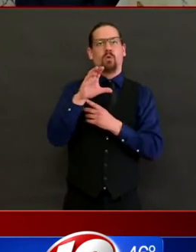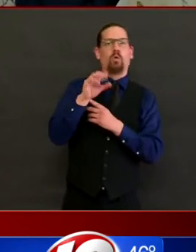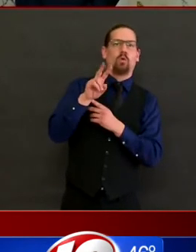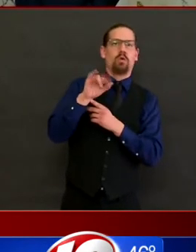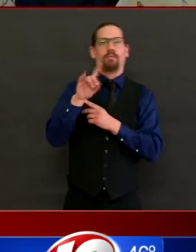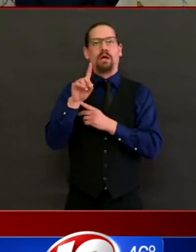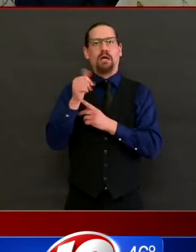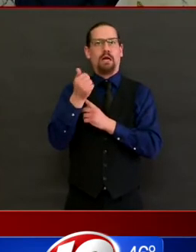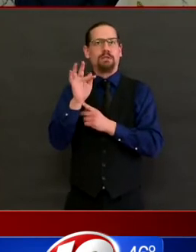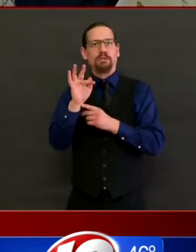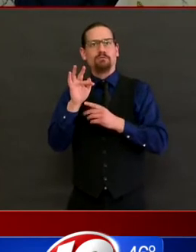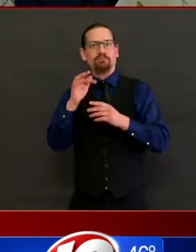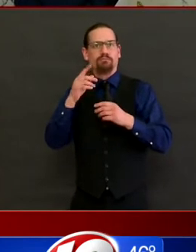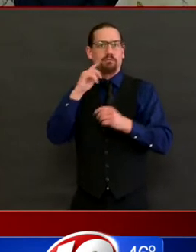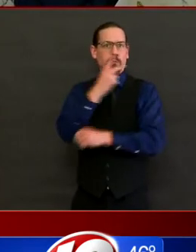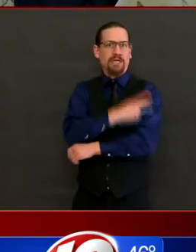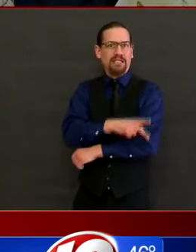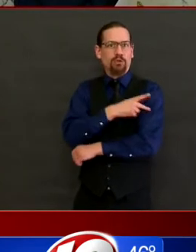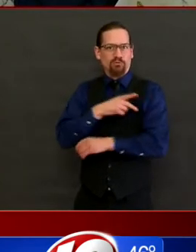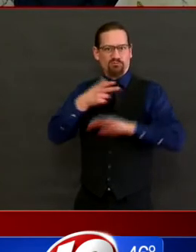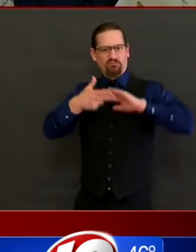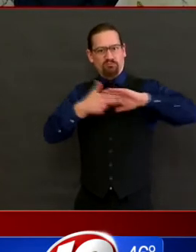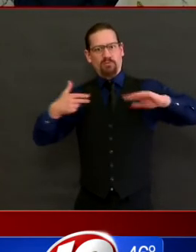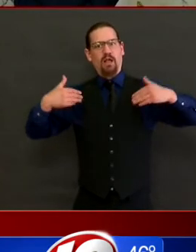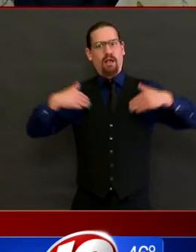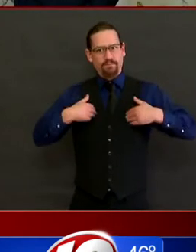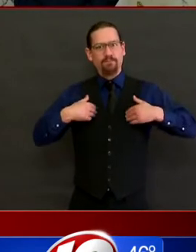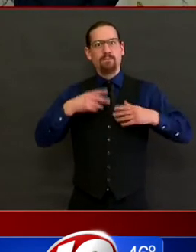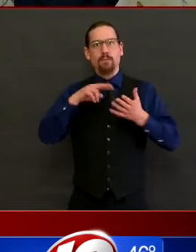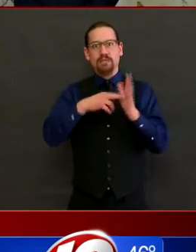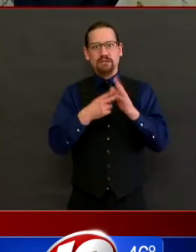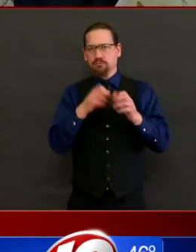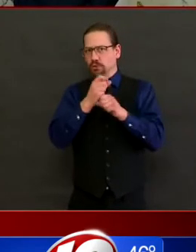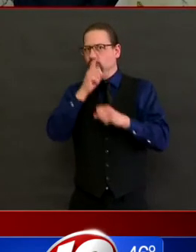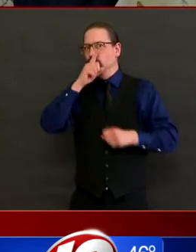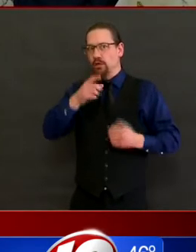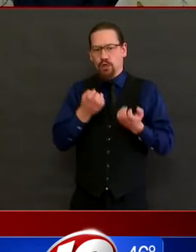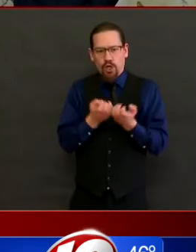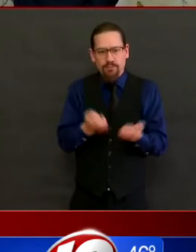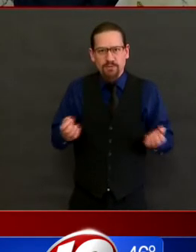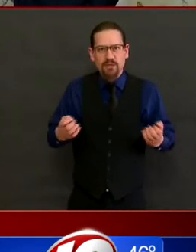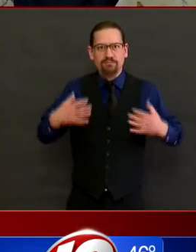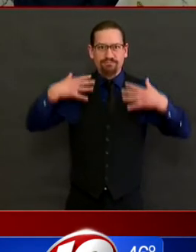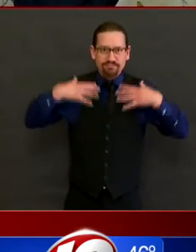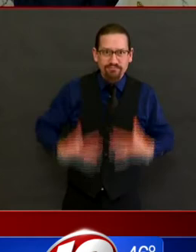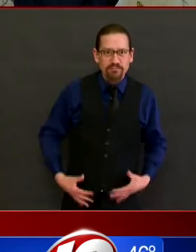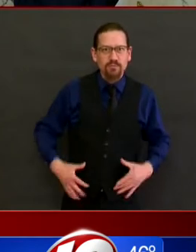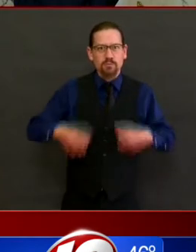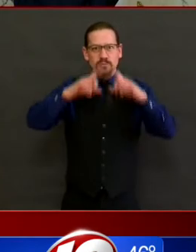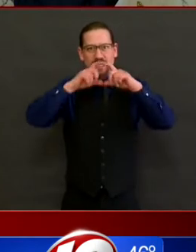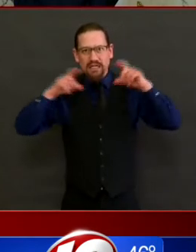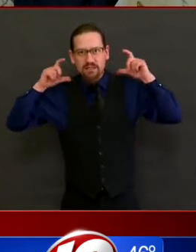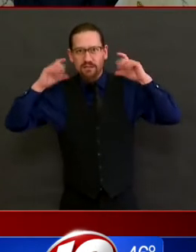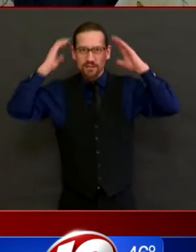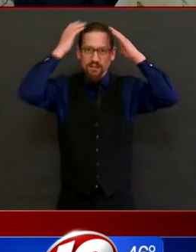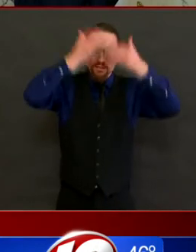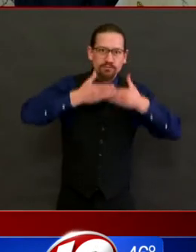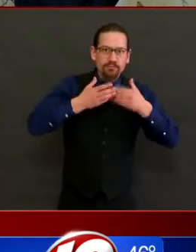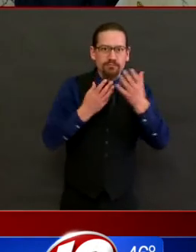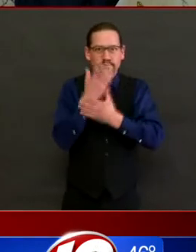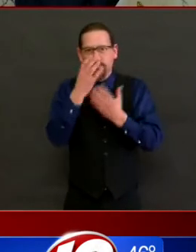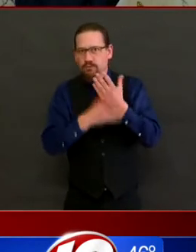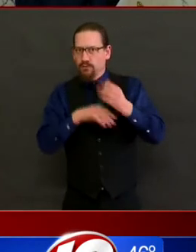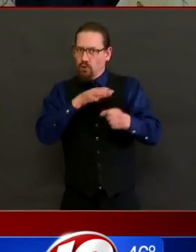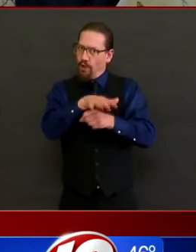to carry that out. Staff caring for residents with COVID-19 will not be in